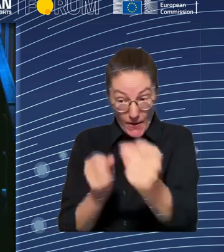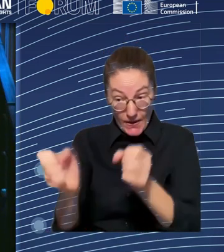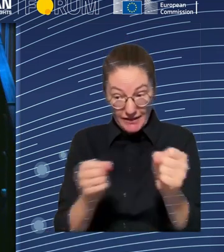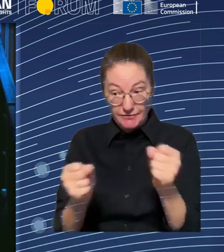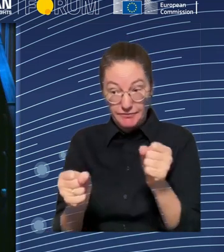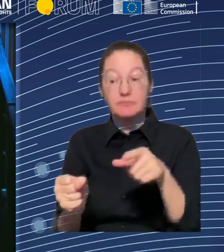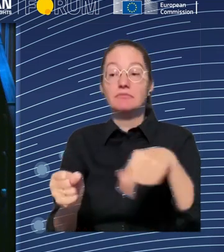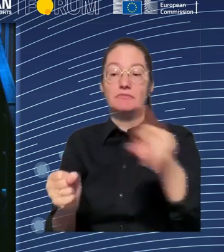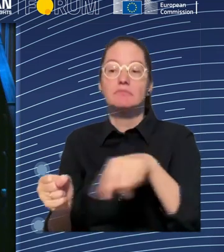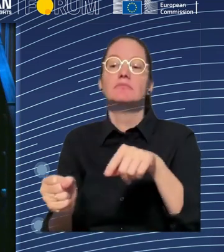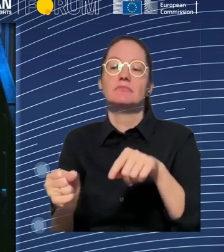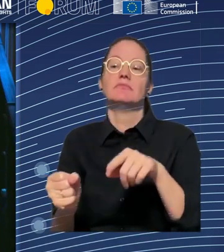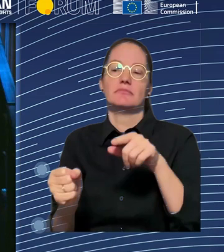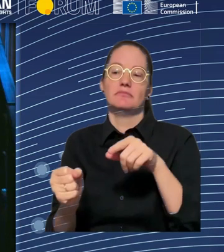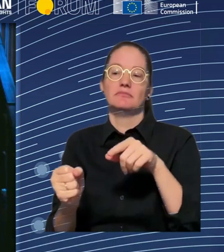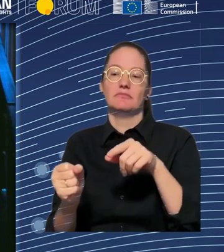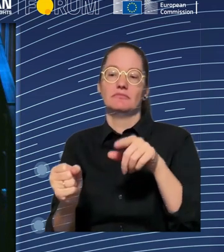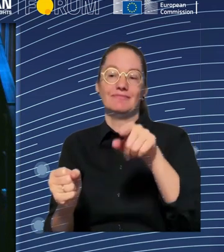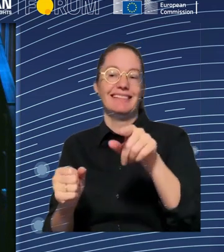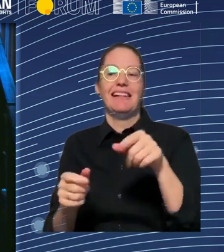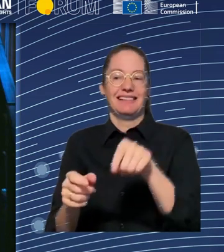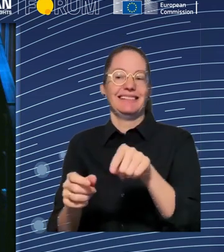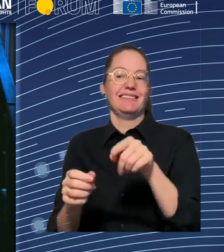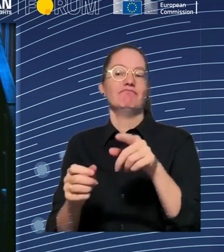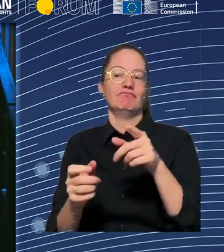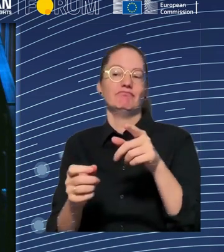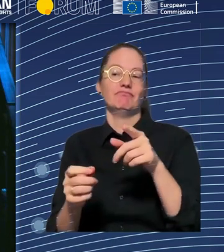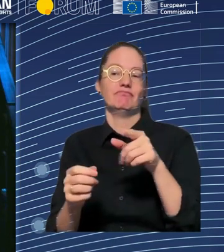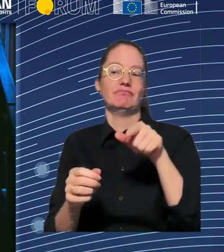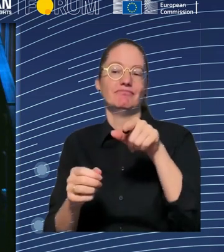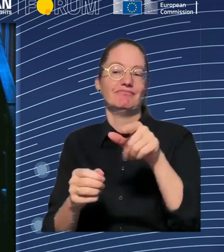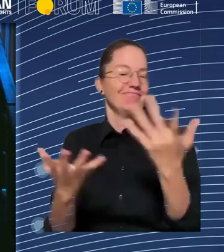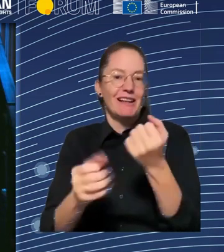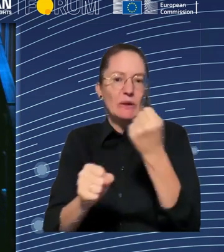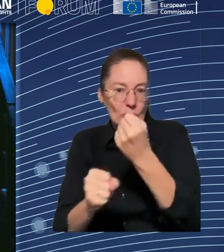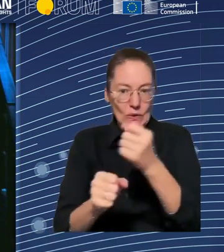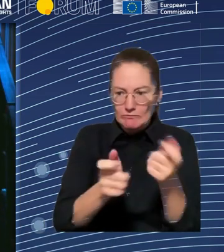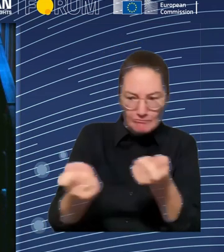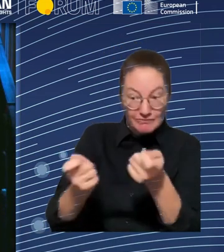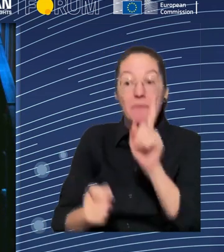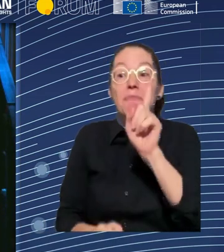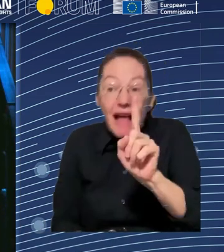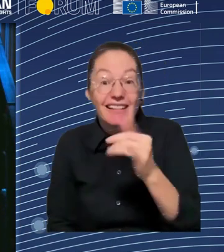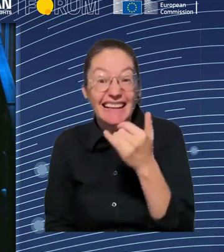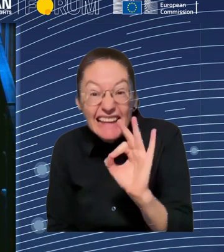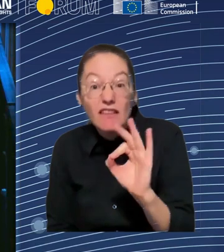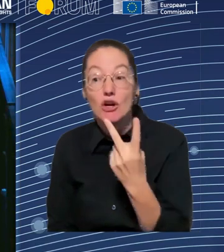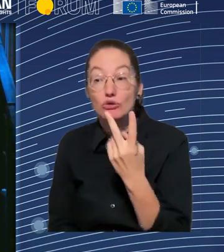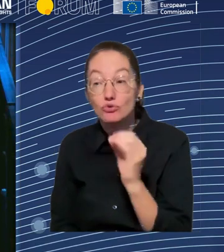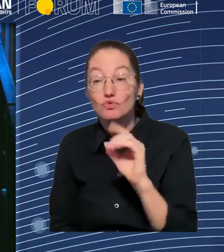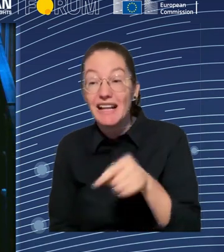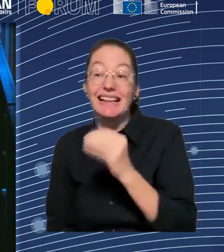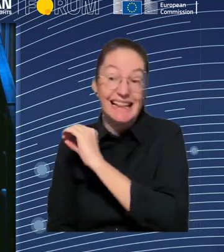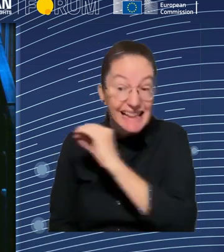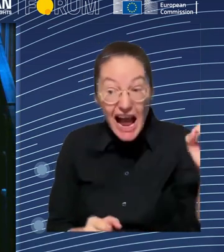the companies that I talk to, they say, this looks really interesting, because we can use artificial intelligence systems, which of course